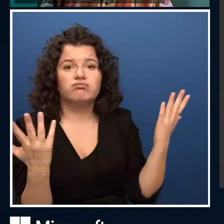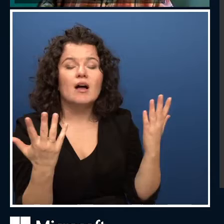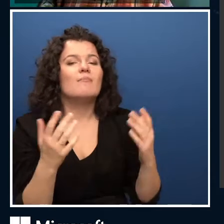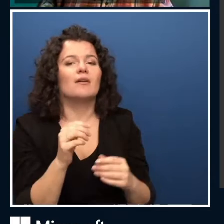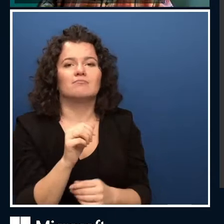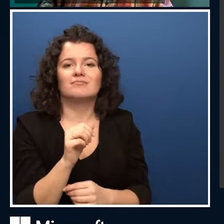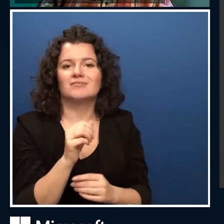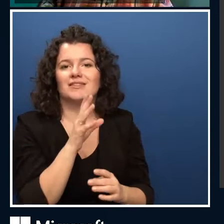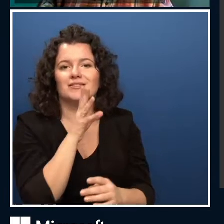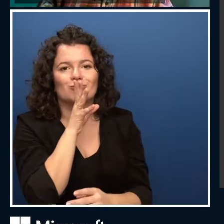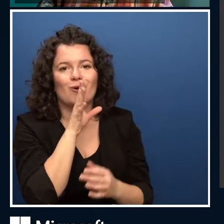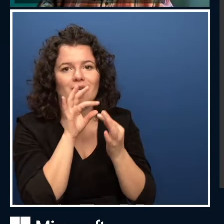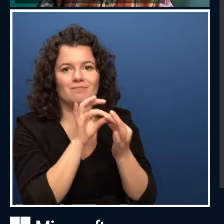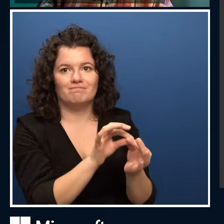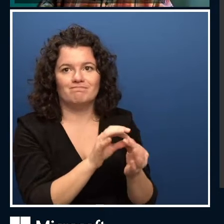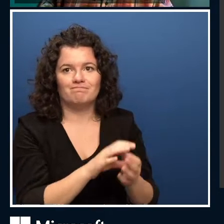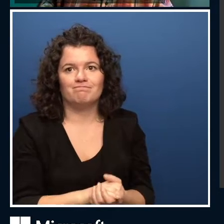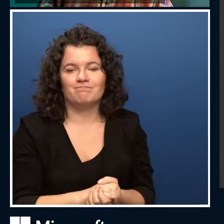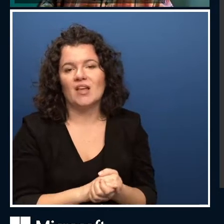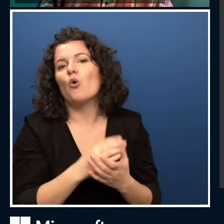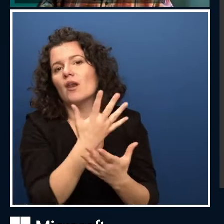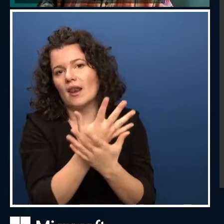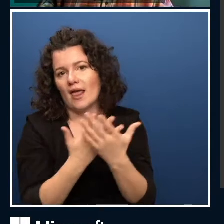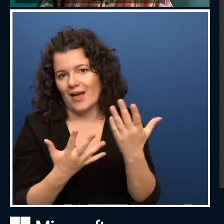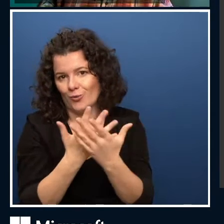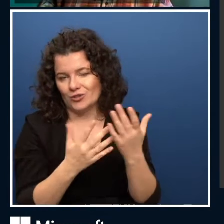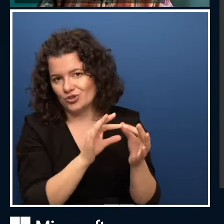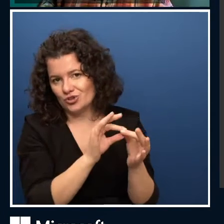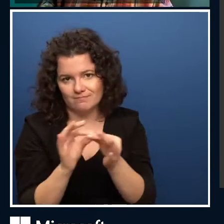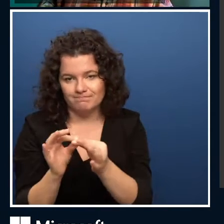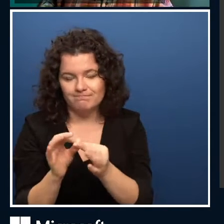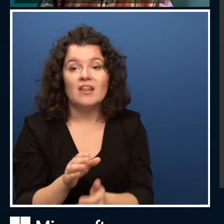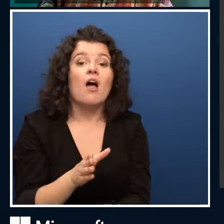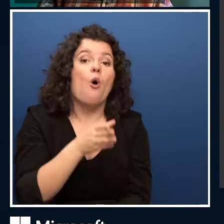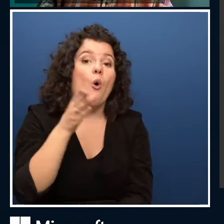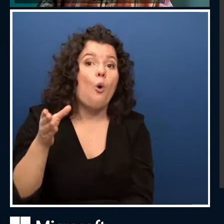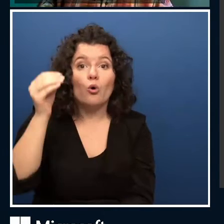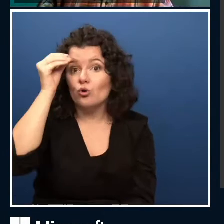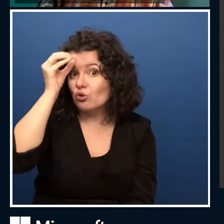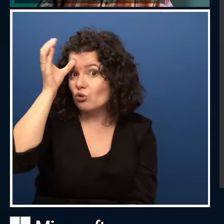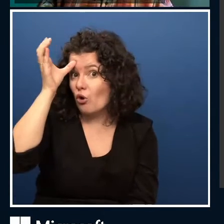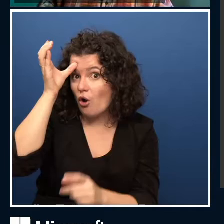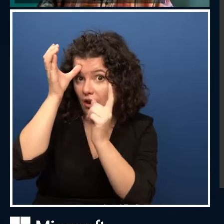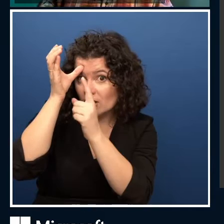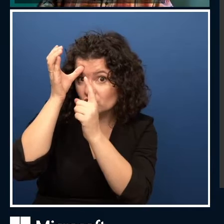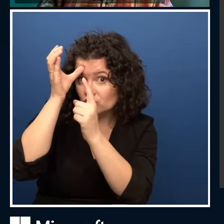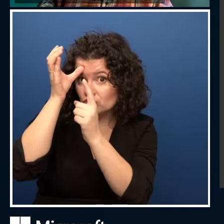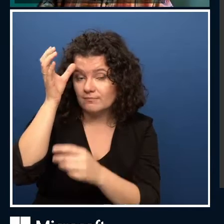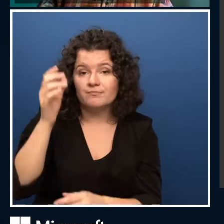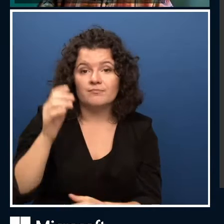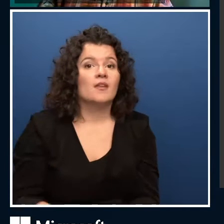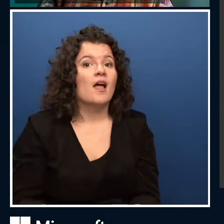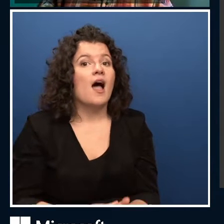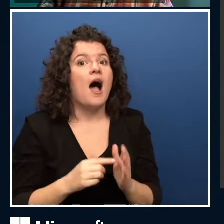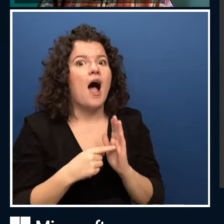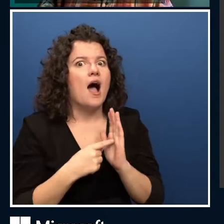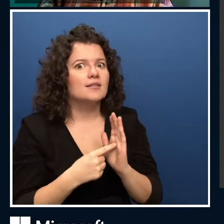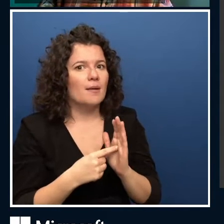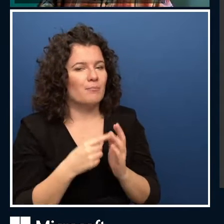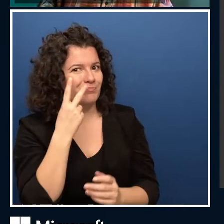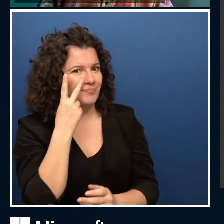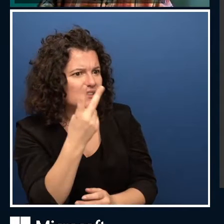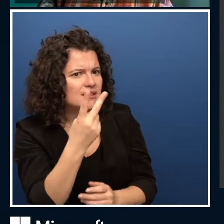we have knowledge and decision on the end where we're really starting to build out things like anomaly detection algorithms. And as I said,